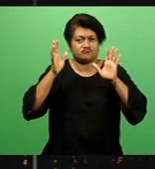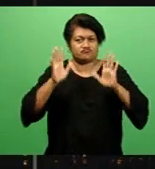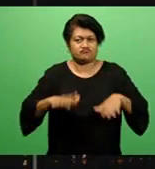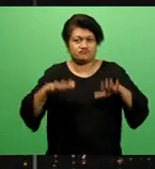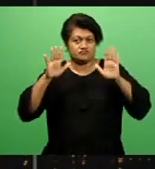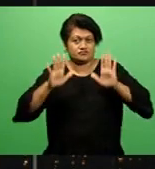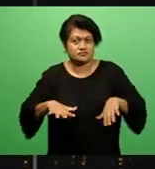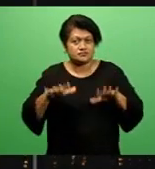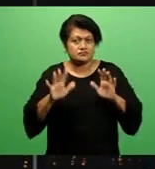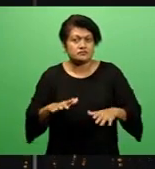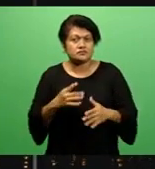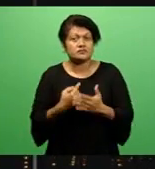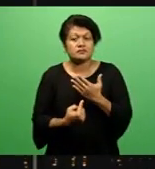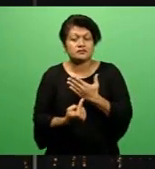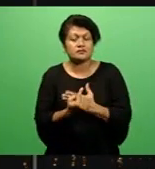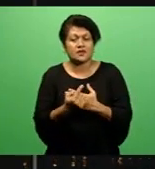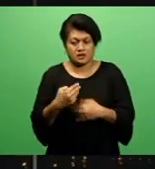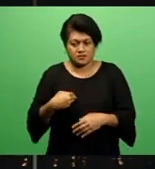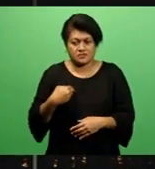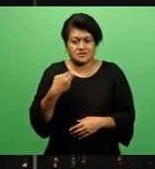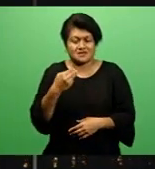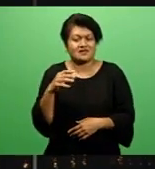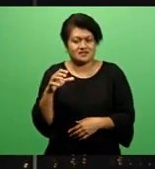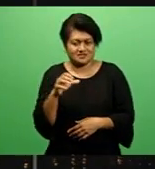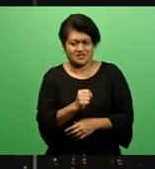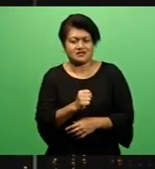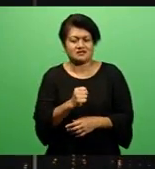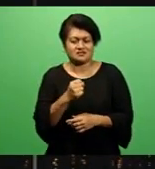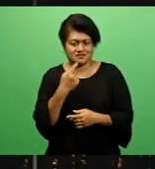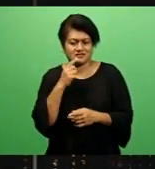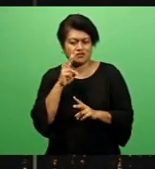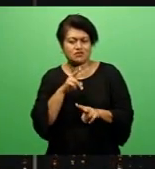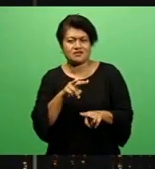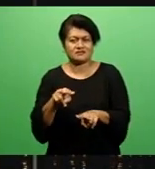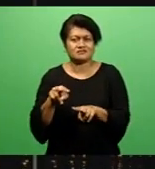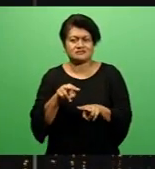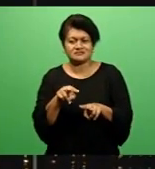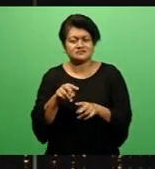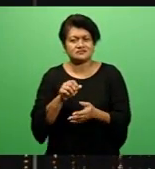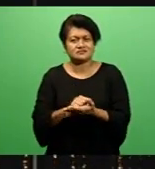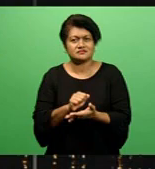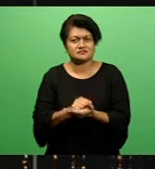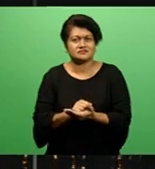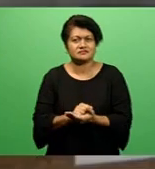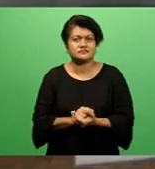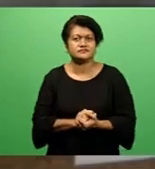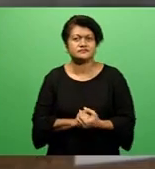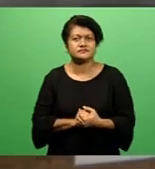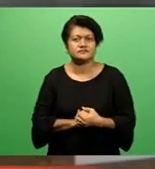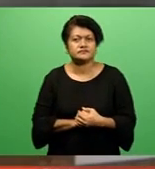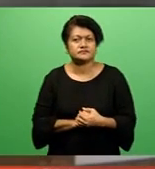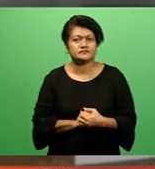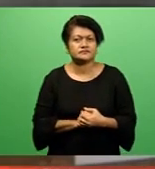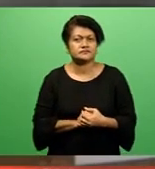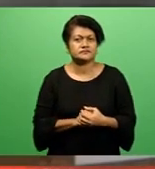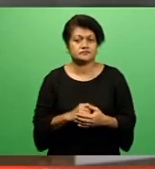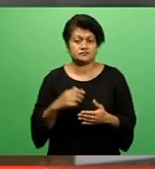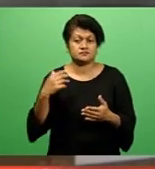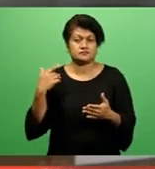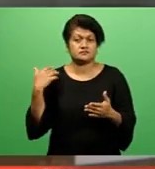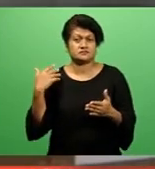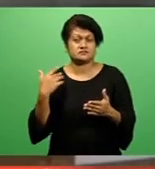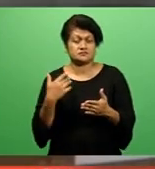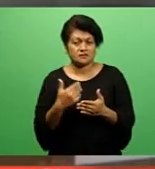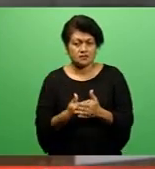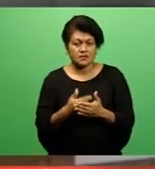reports the Ministry is taking preventative measures to install channels, siltraps at the site. The long-term solution to